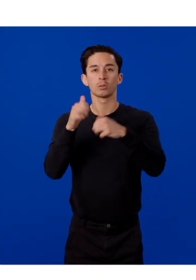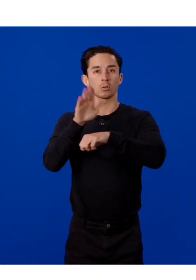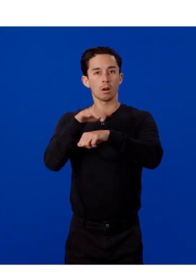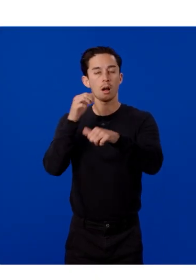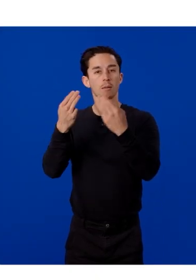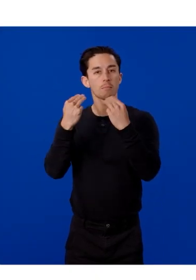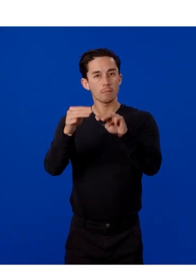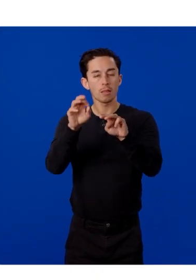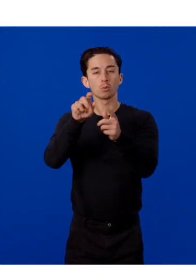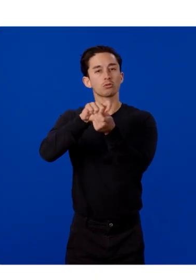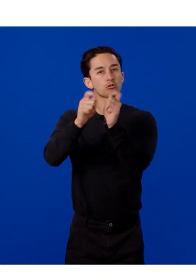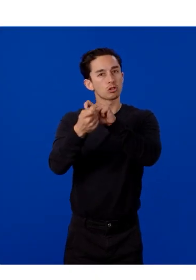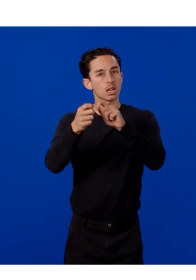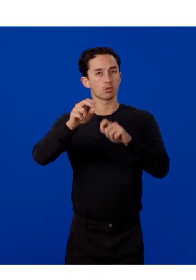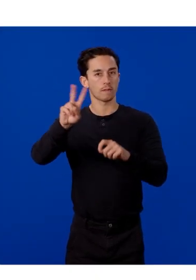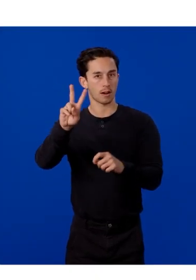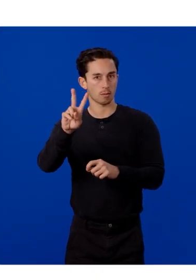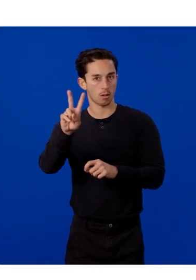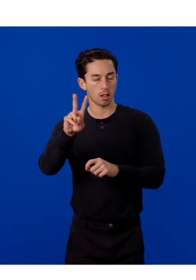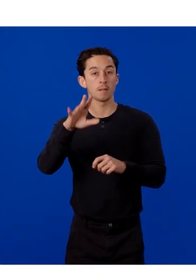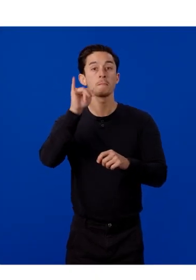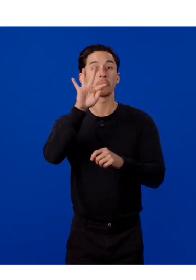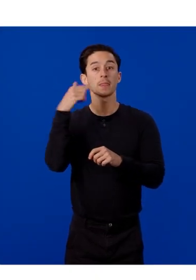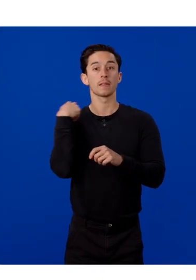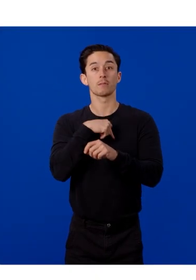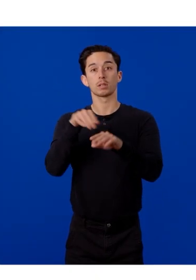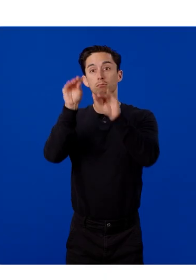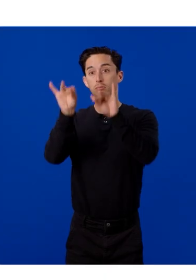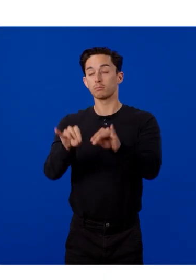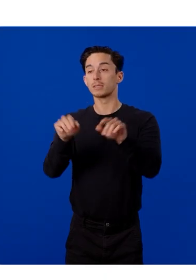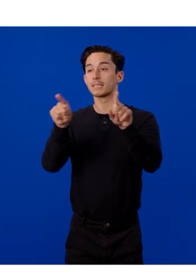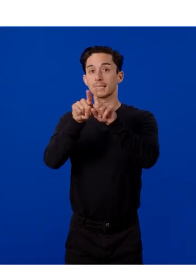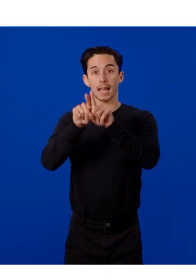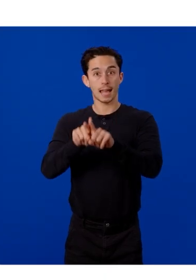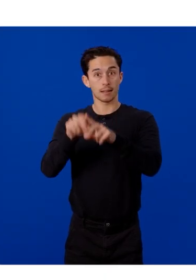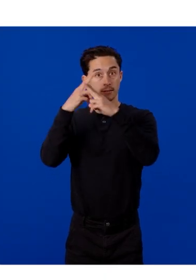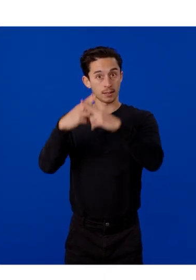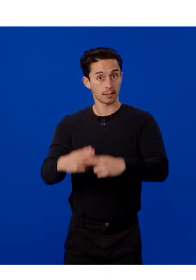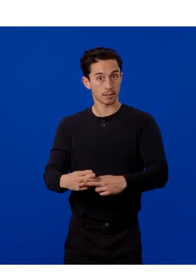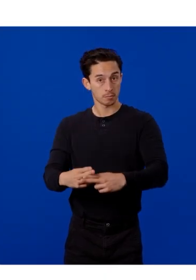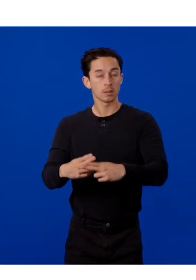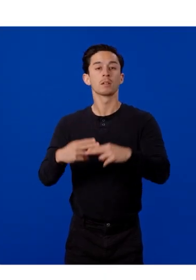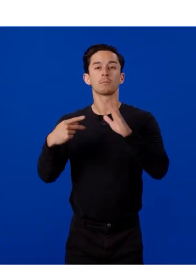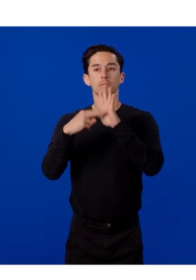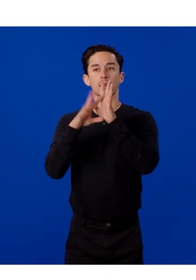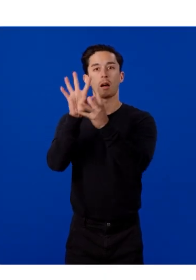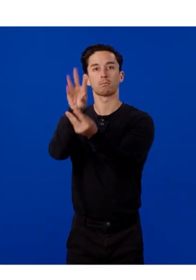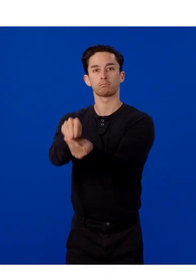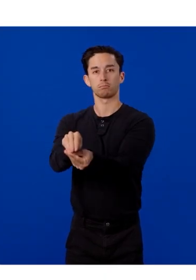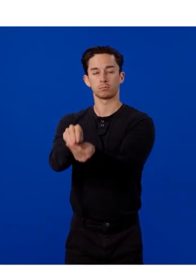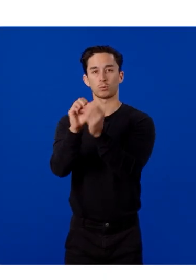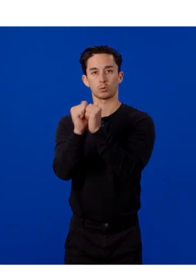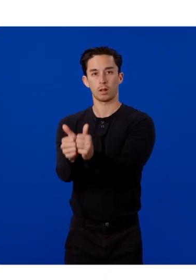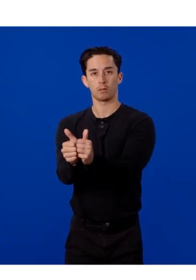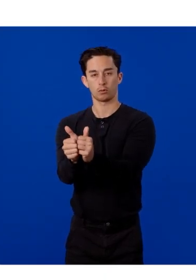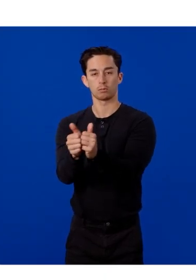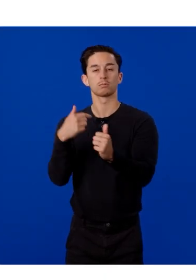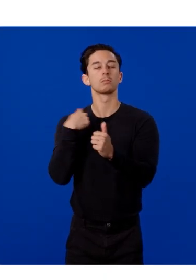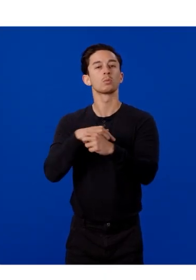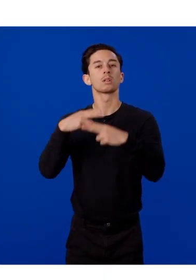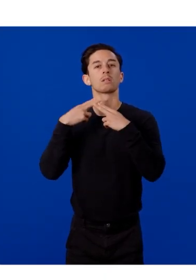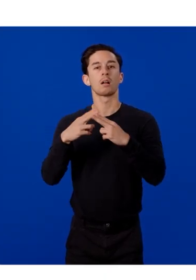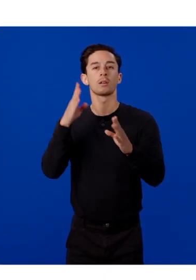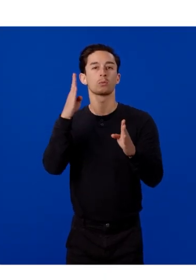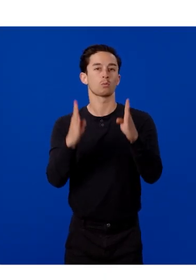a variable from. If we enter the same category name on each of them, we can bundle them together. So let's call them